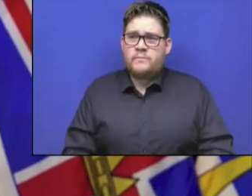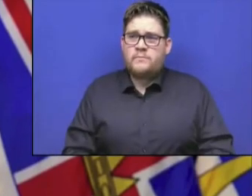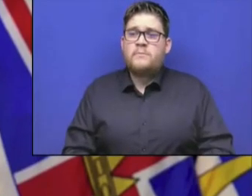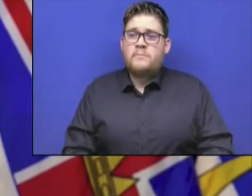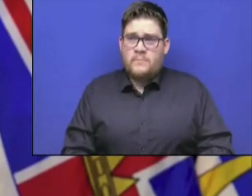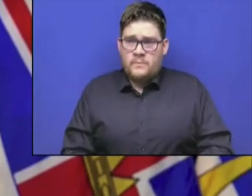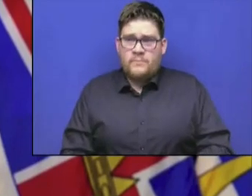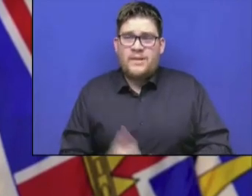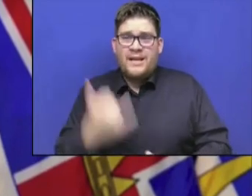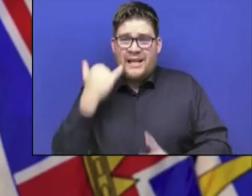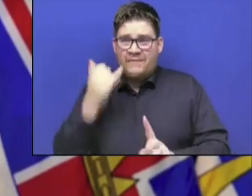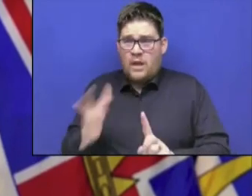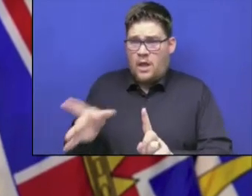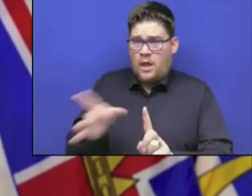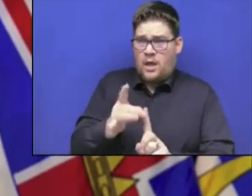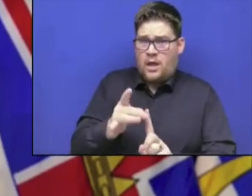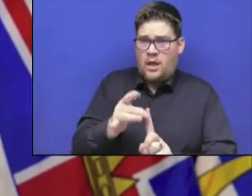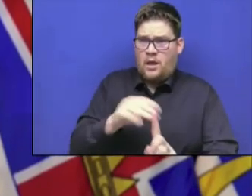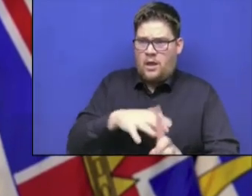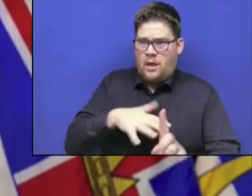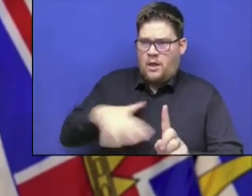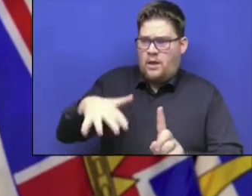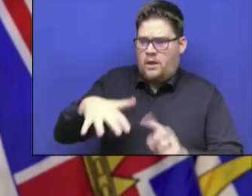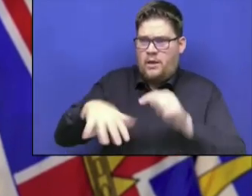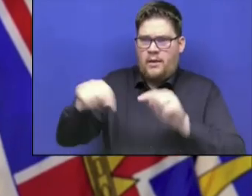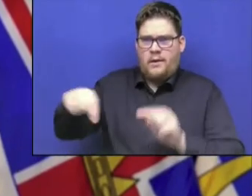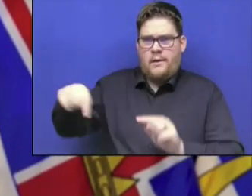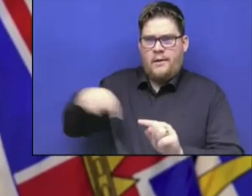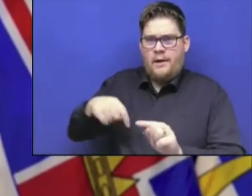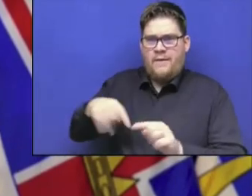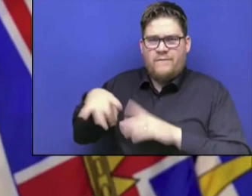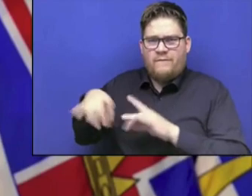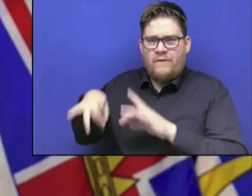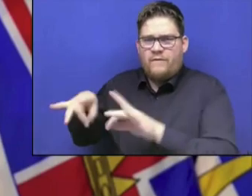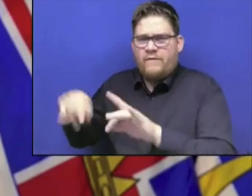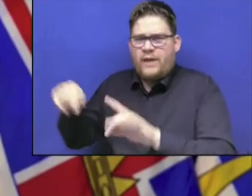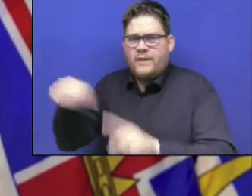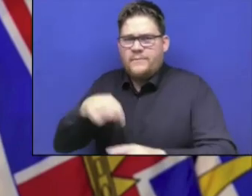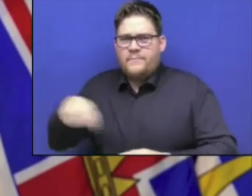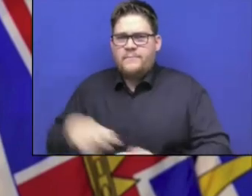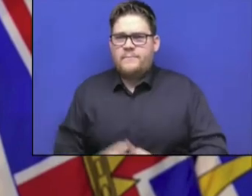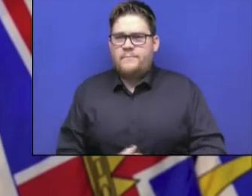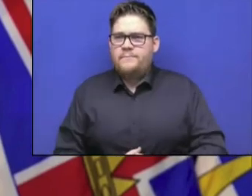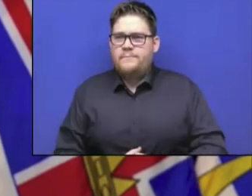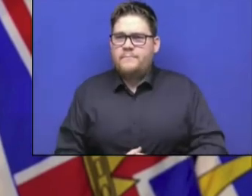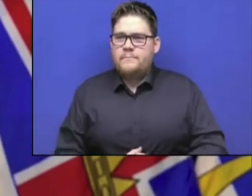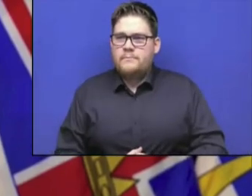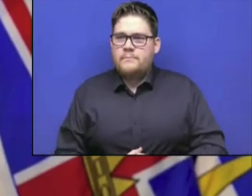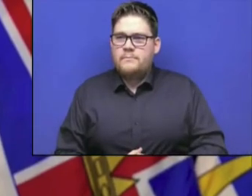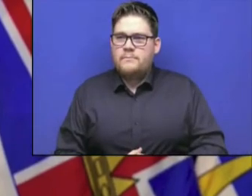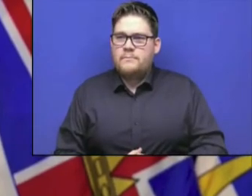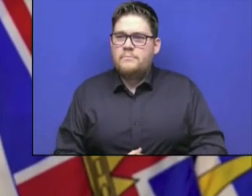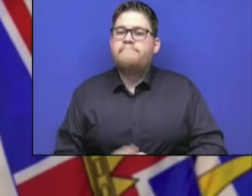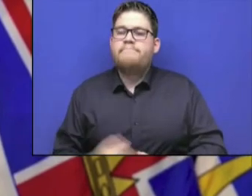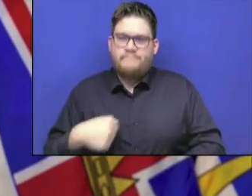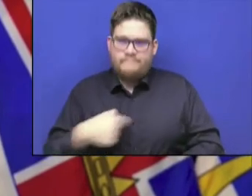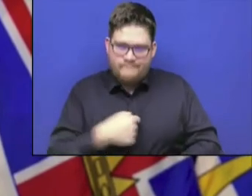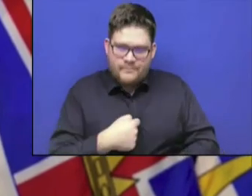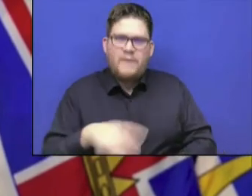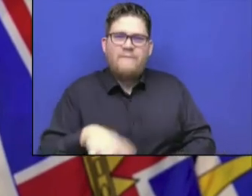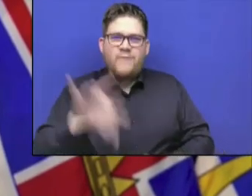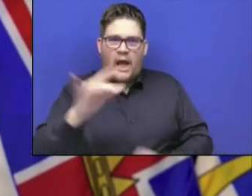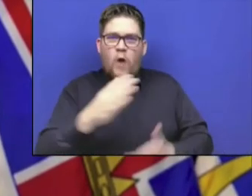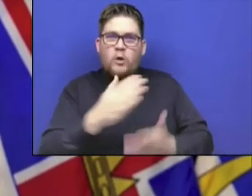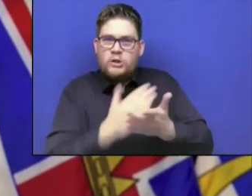we are finding more cases in highly vaccinated groups of people. But the good news is, as we are investigating every